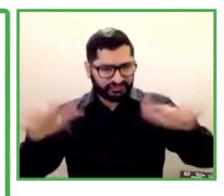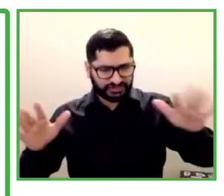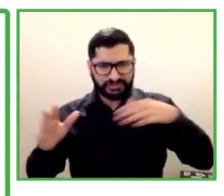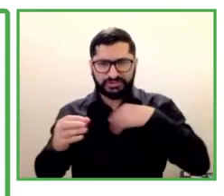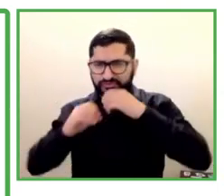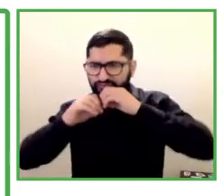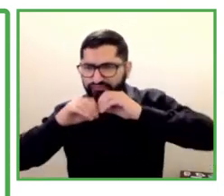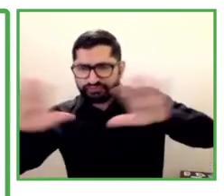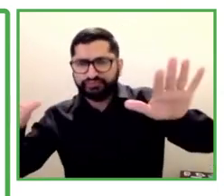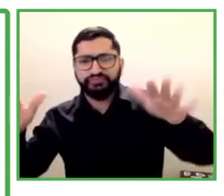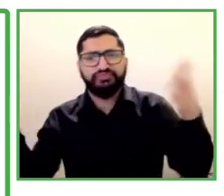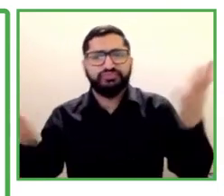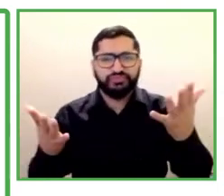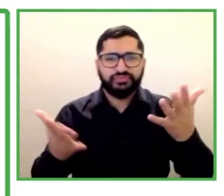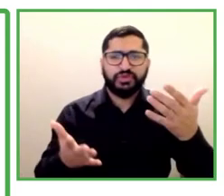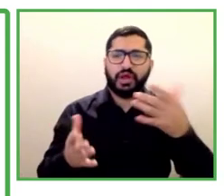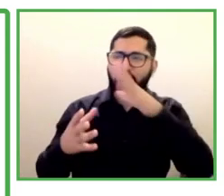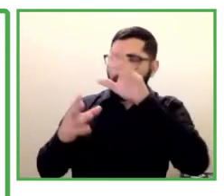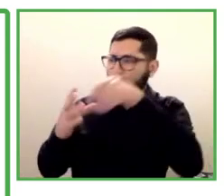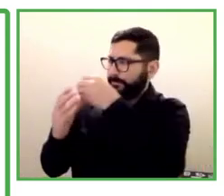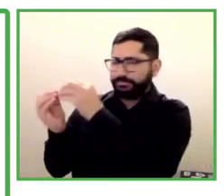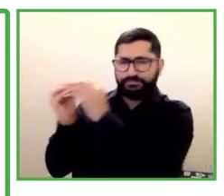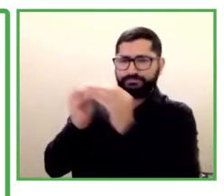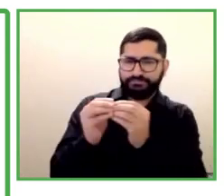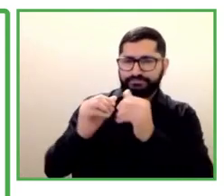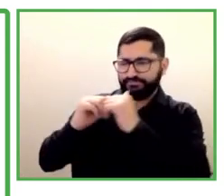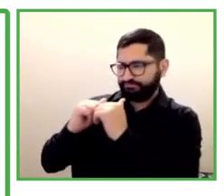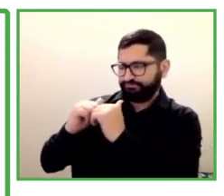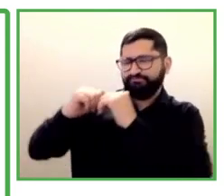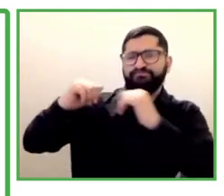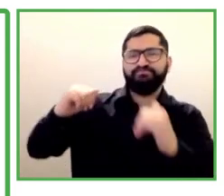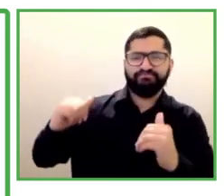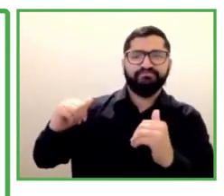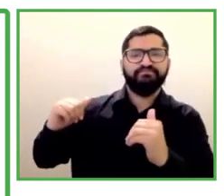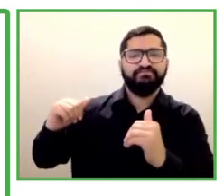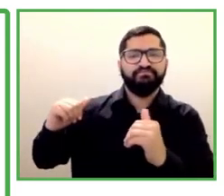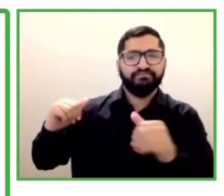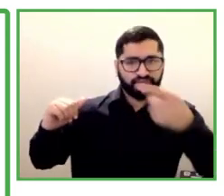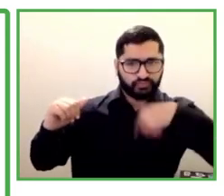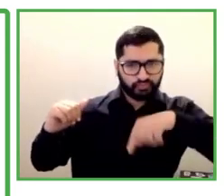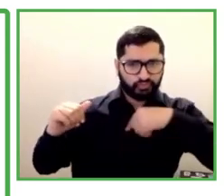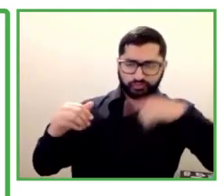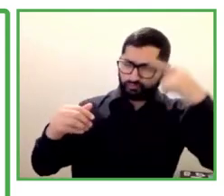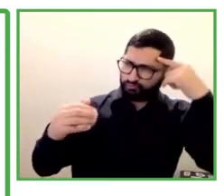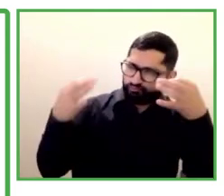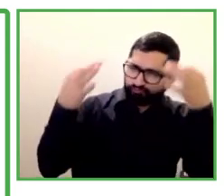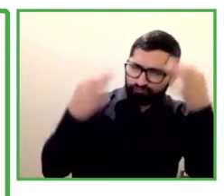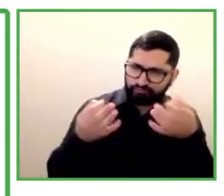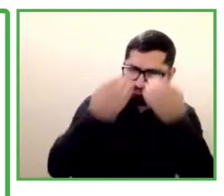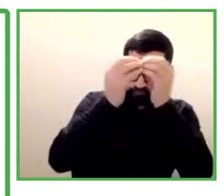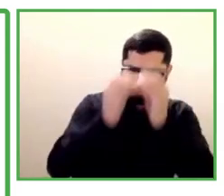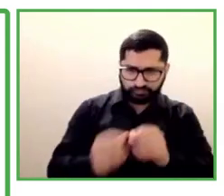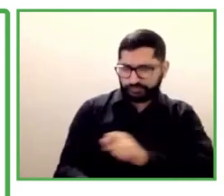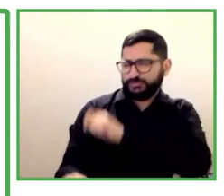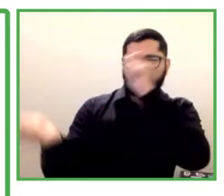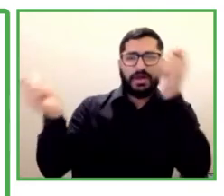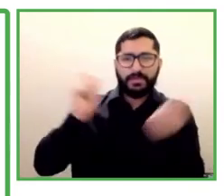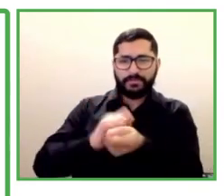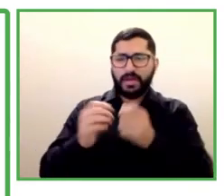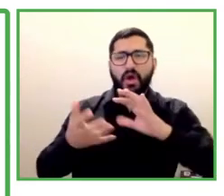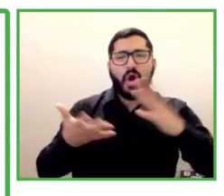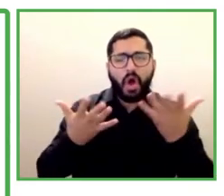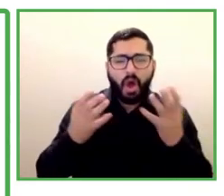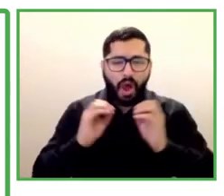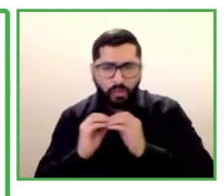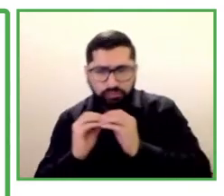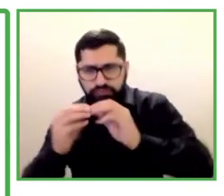transpose the methodology online. It still offers full accessibility with sign language, audio description, easy language,